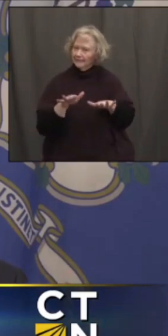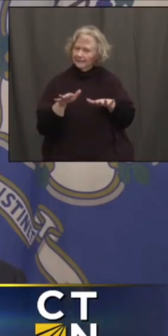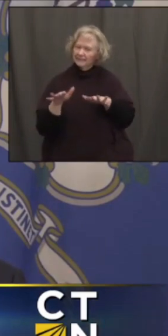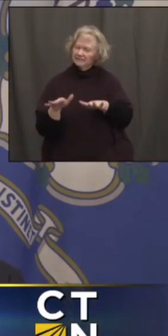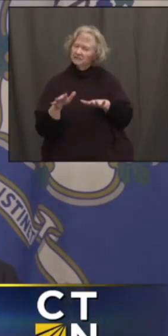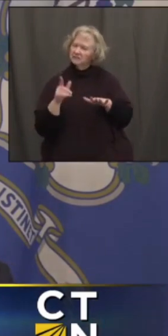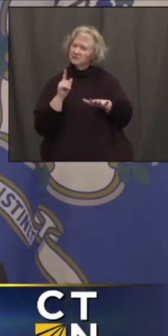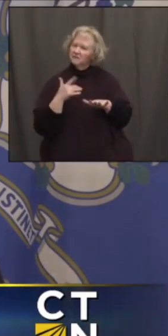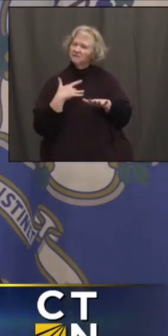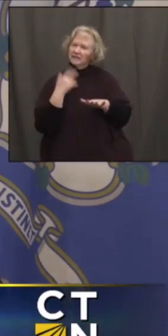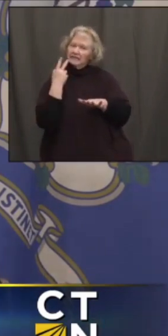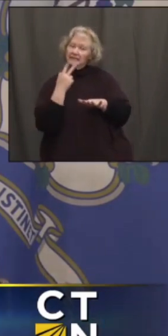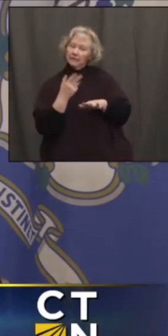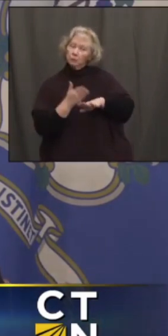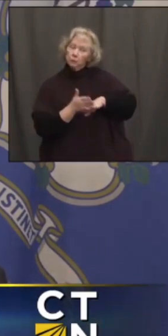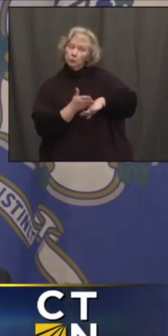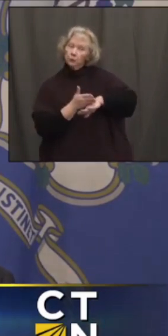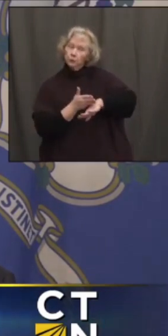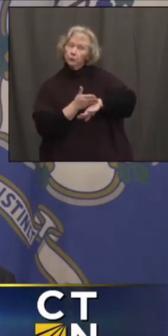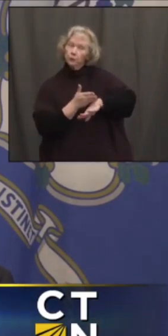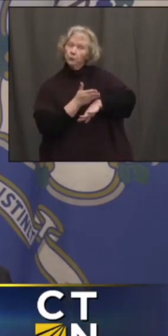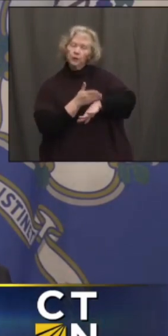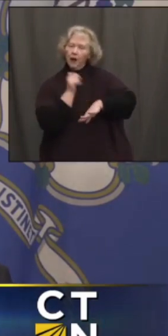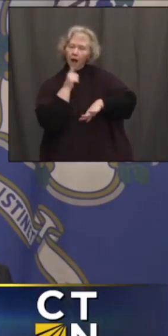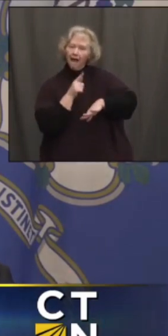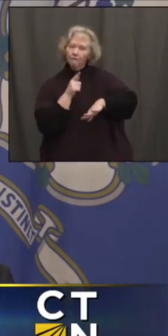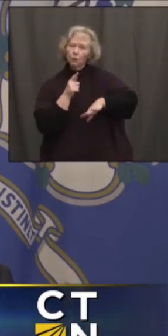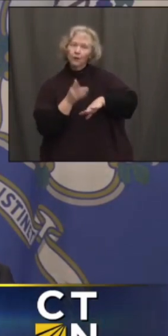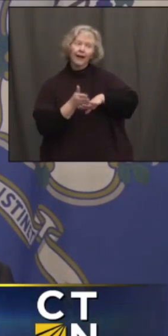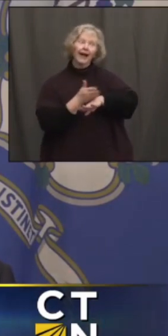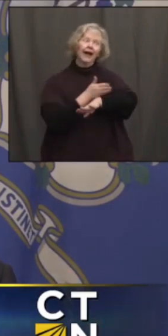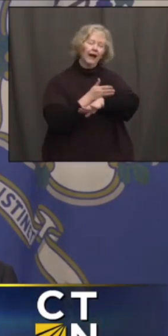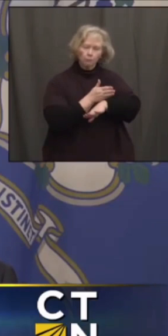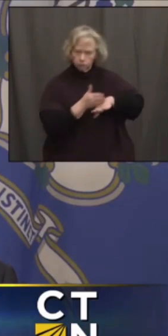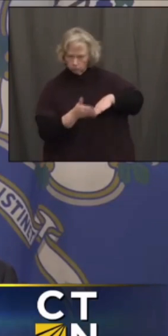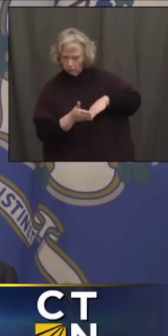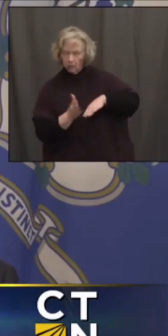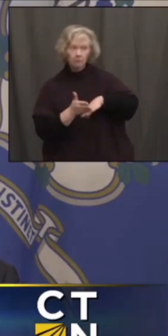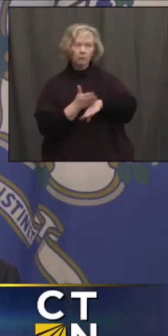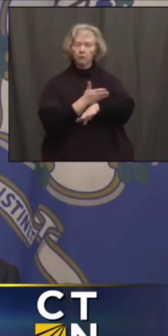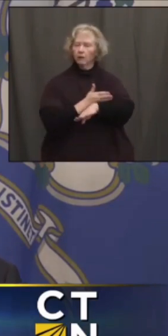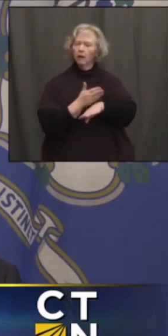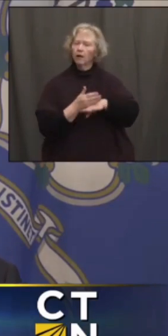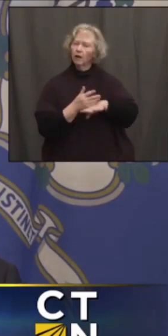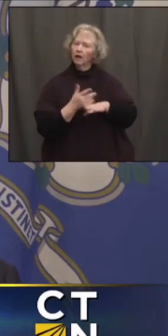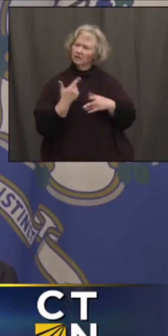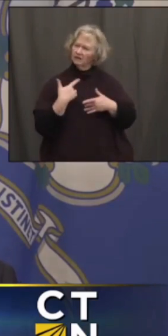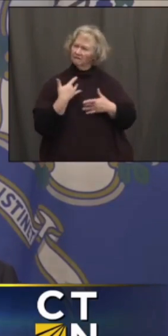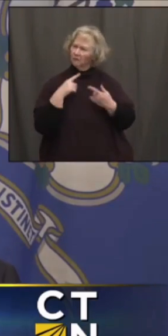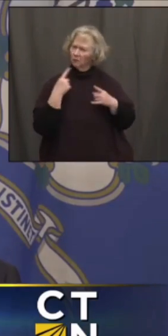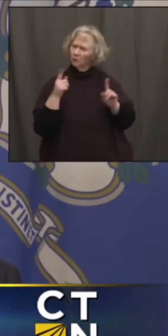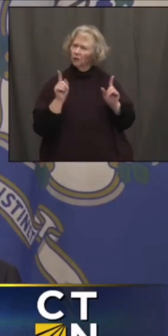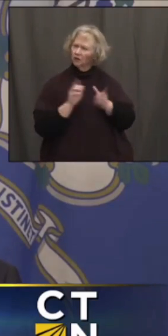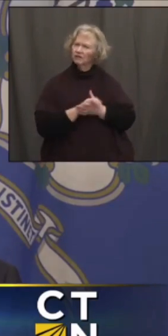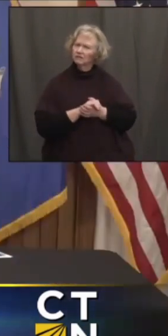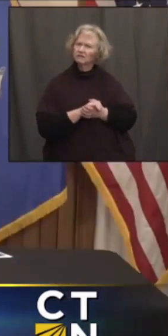can continue to make progress in holding down the COVID infection rate. And I think it's going to work.